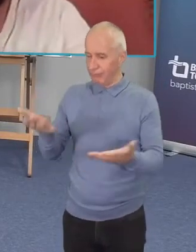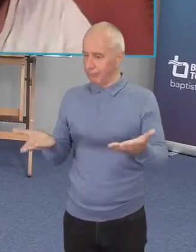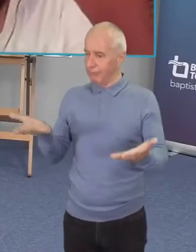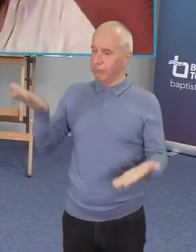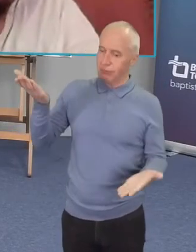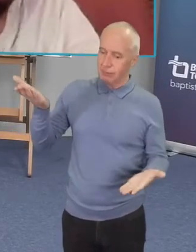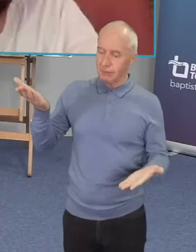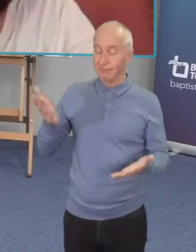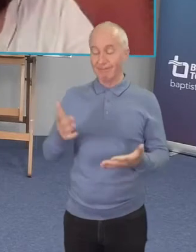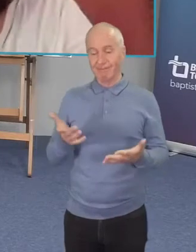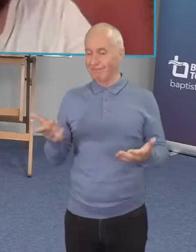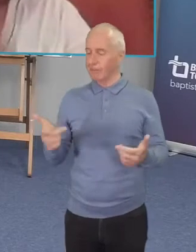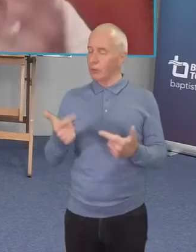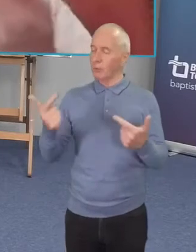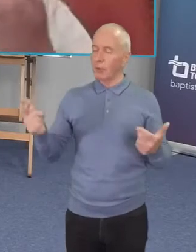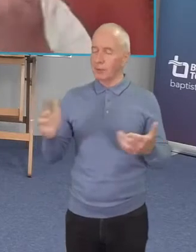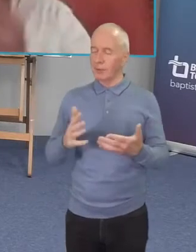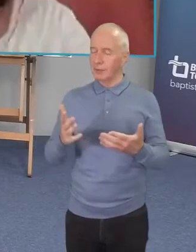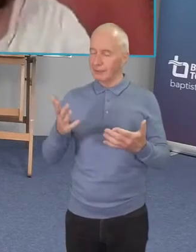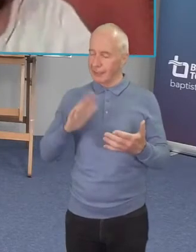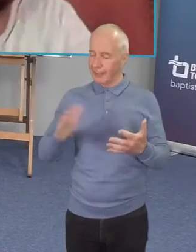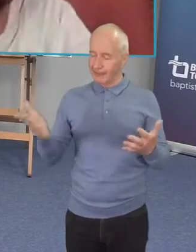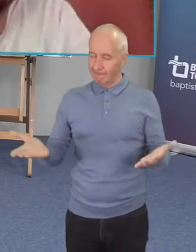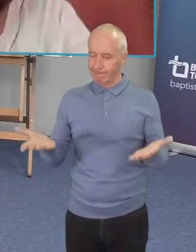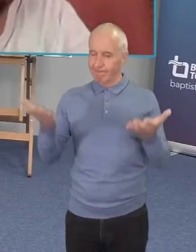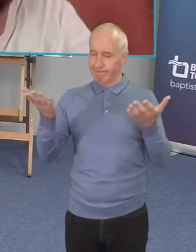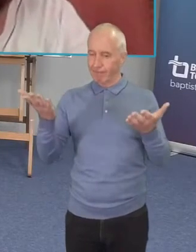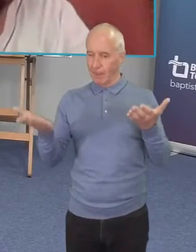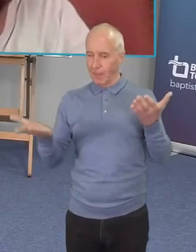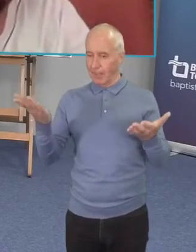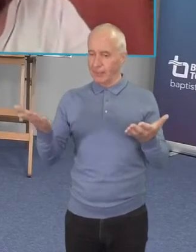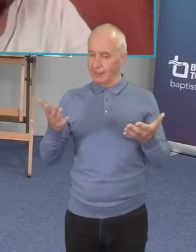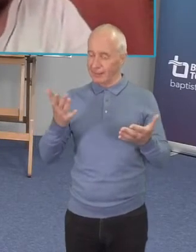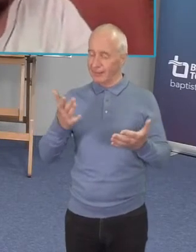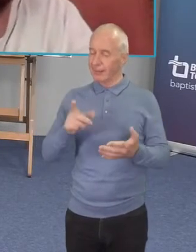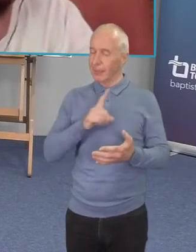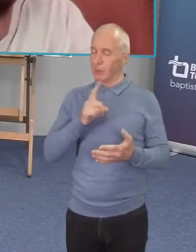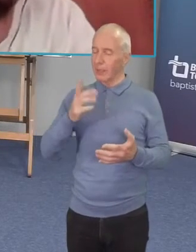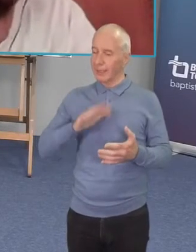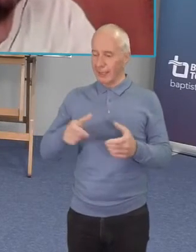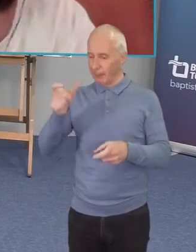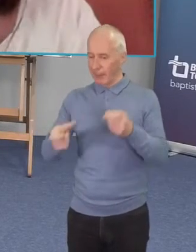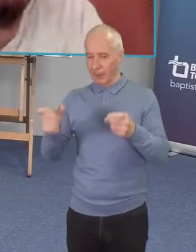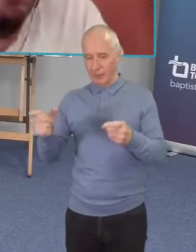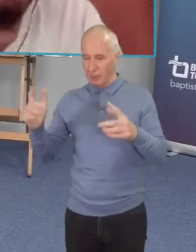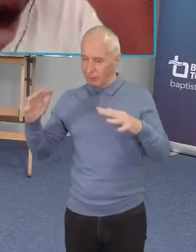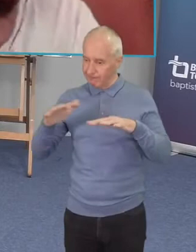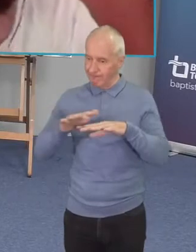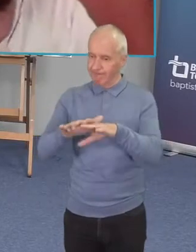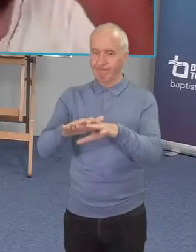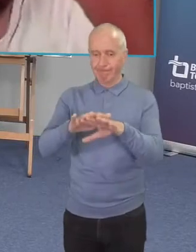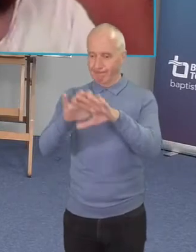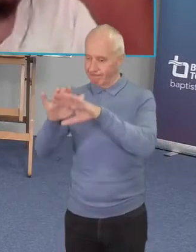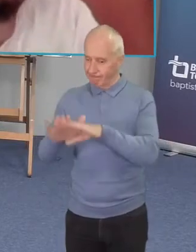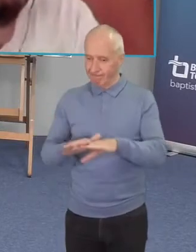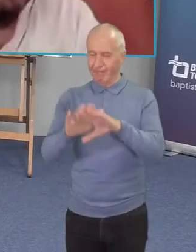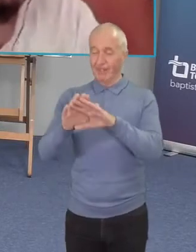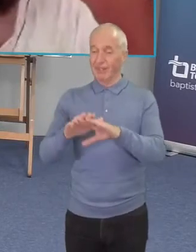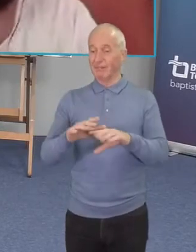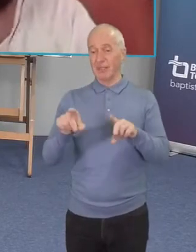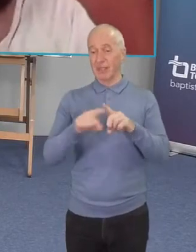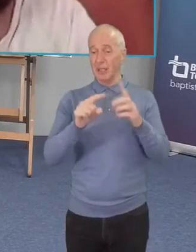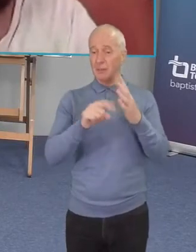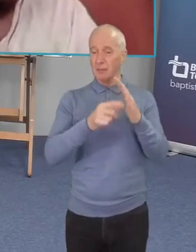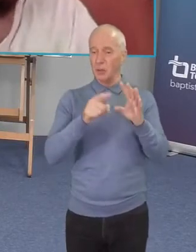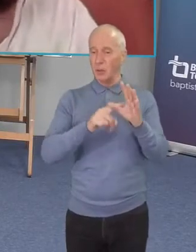need great uh folks that keep those integrated and and those have certainly been my teachers folks like tony campolo or ron